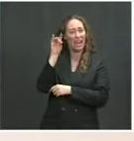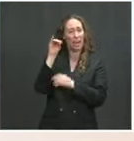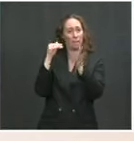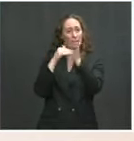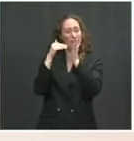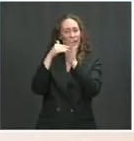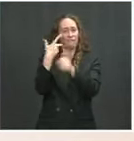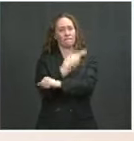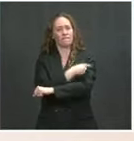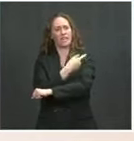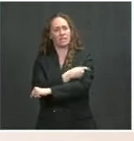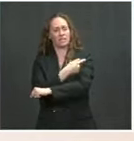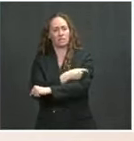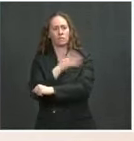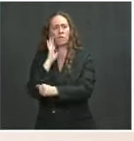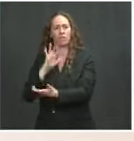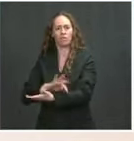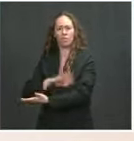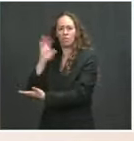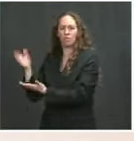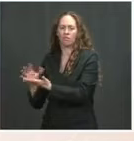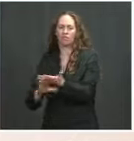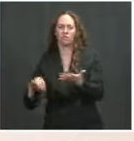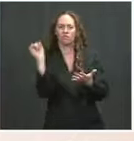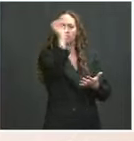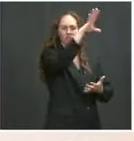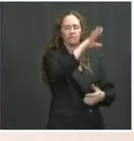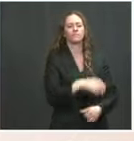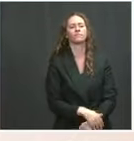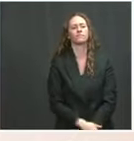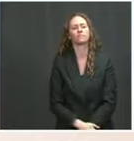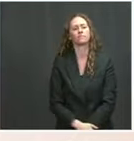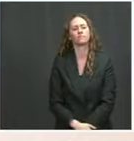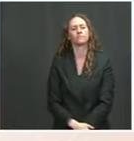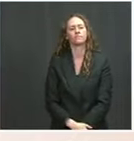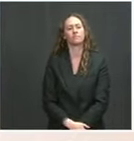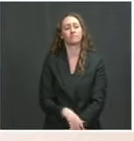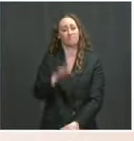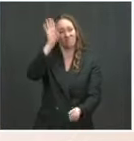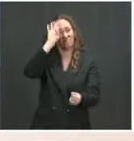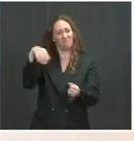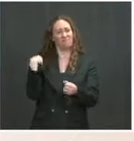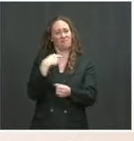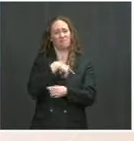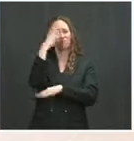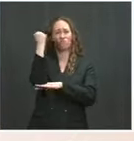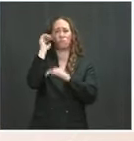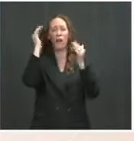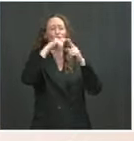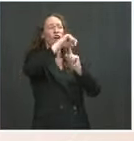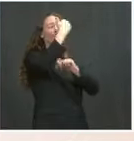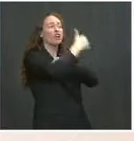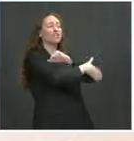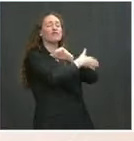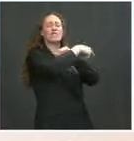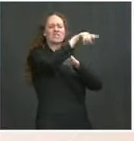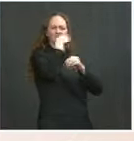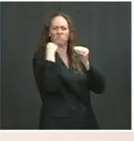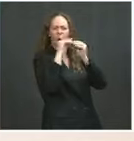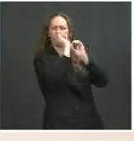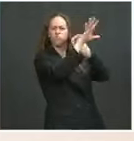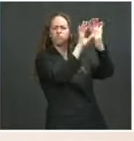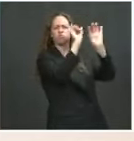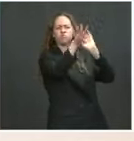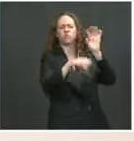country in the world by five times. So we are waiting for, of course, AstraZeneca, as you know, to go through the approval process of the FDA.